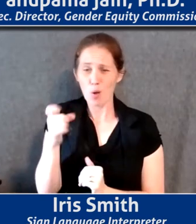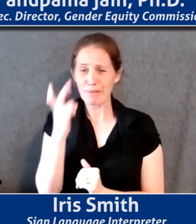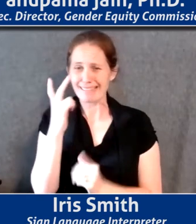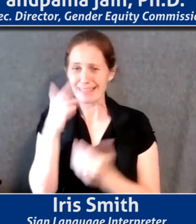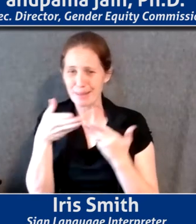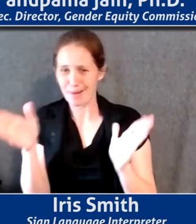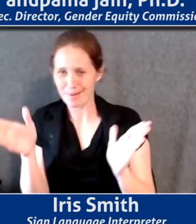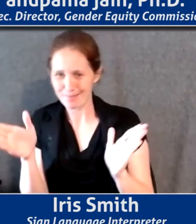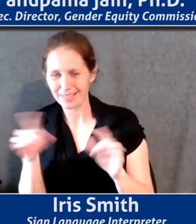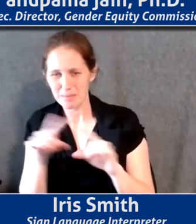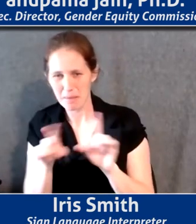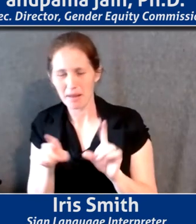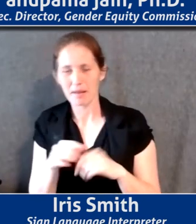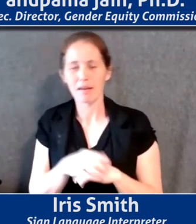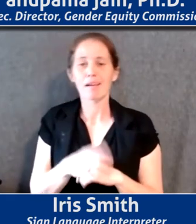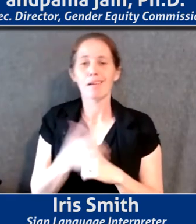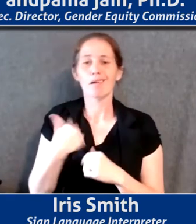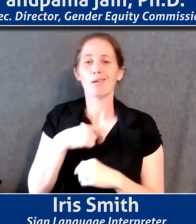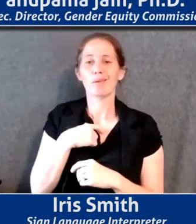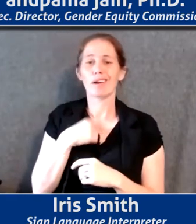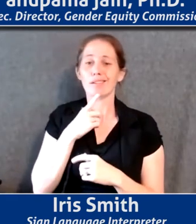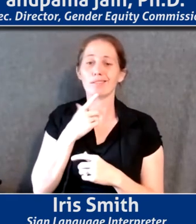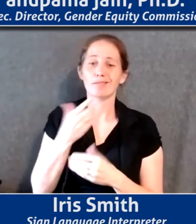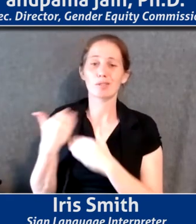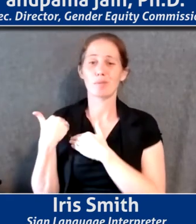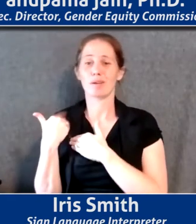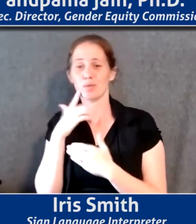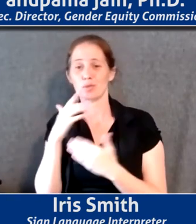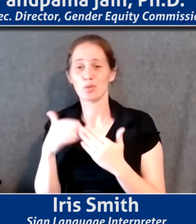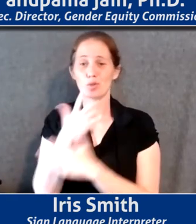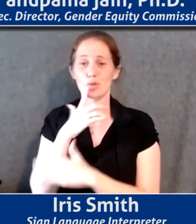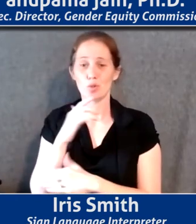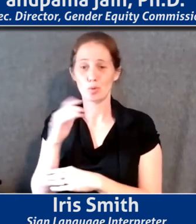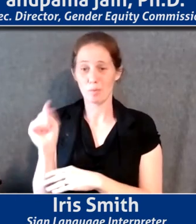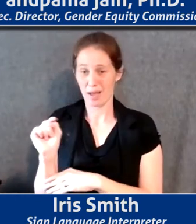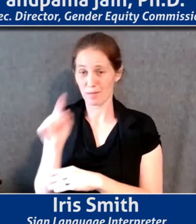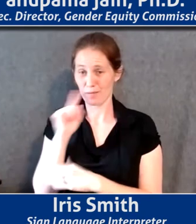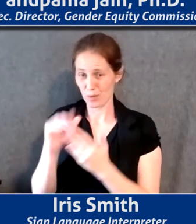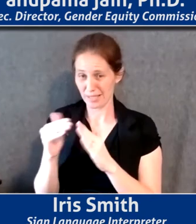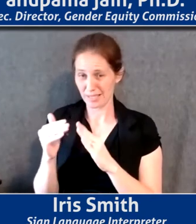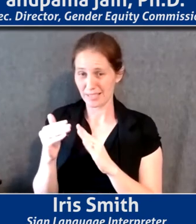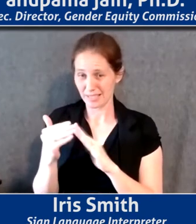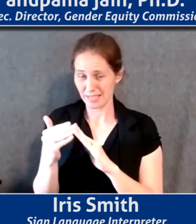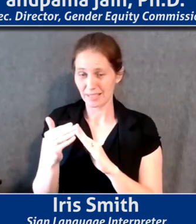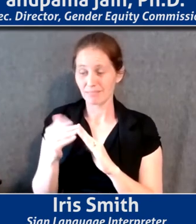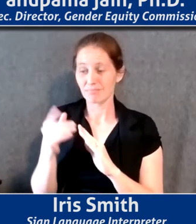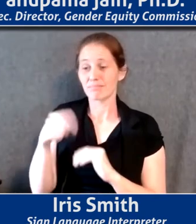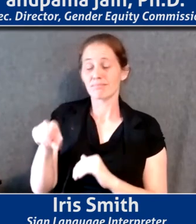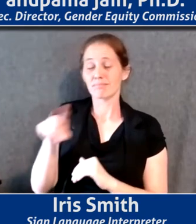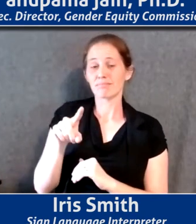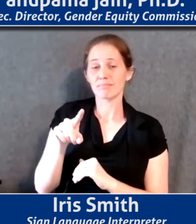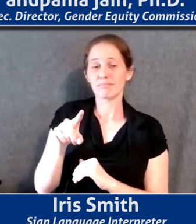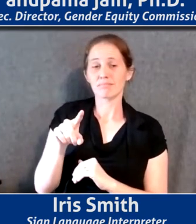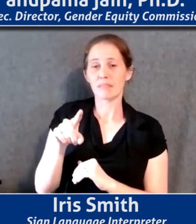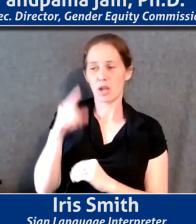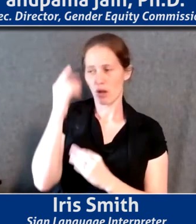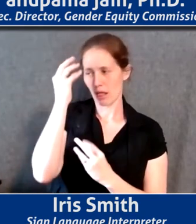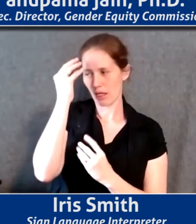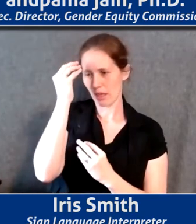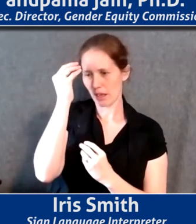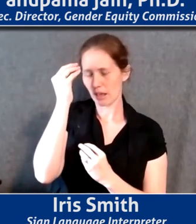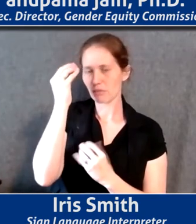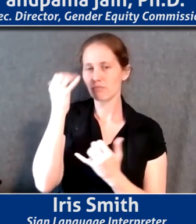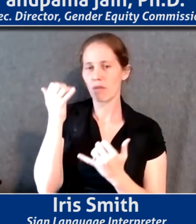is charged with new bathrooms for the city. And they are thinking and